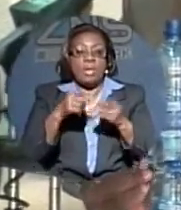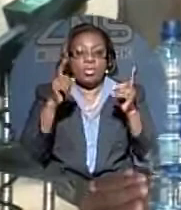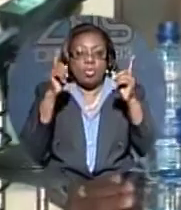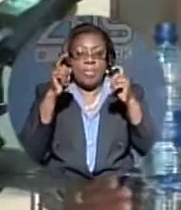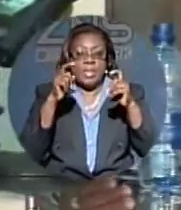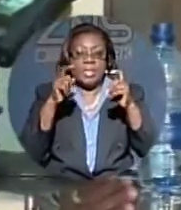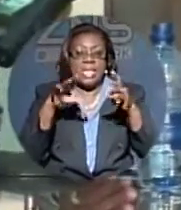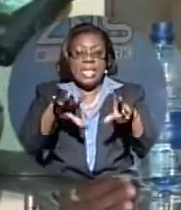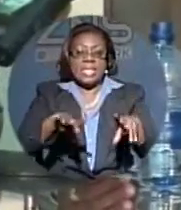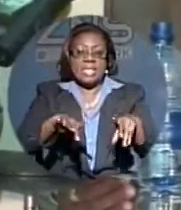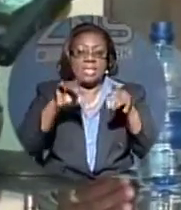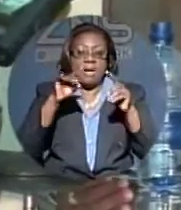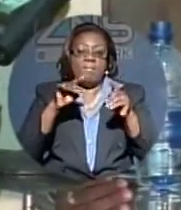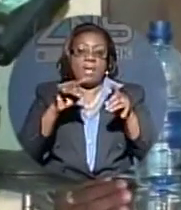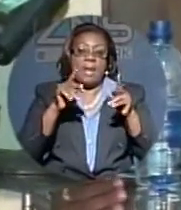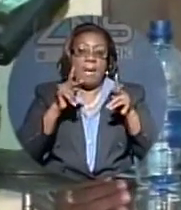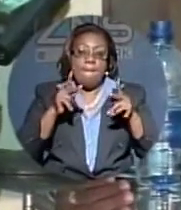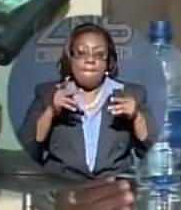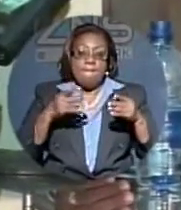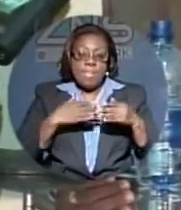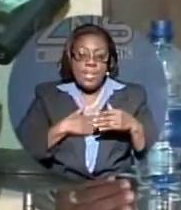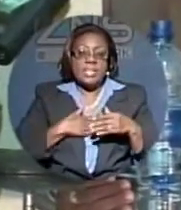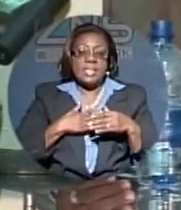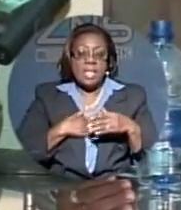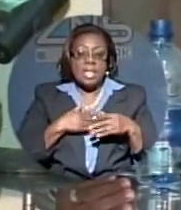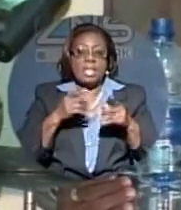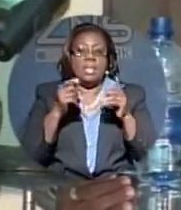discovering personal purpose, cultivating passion and leadership.